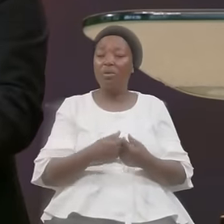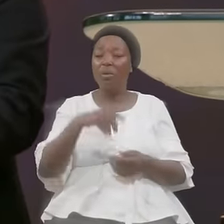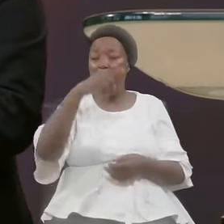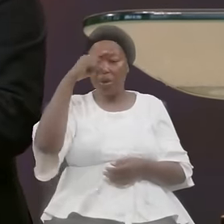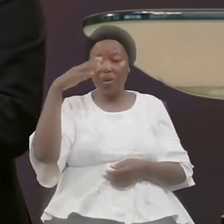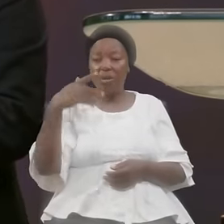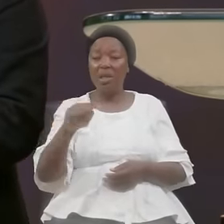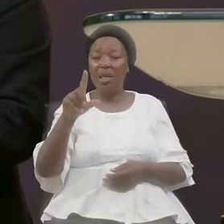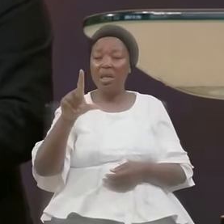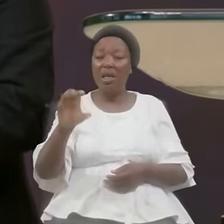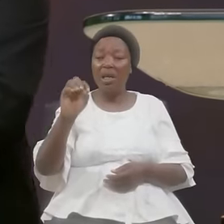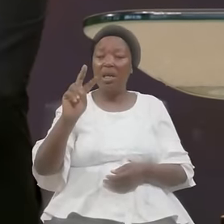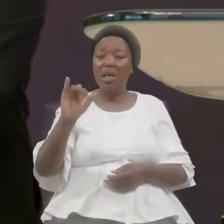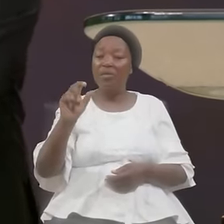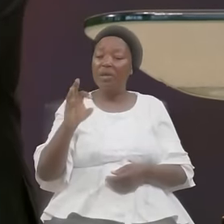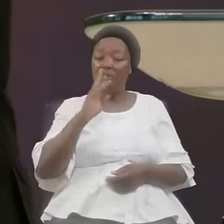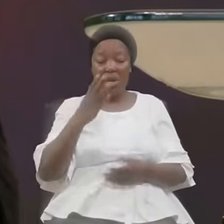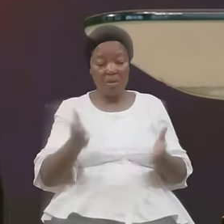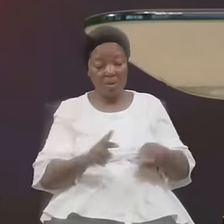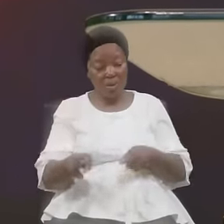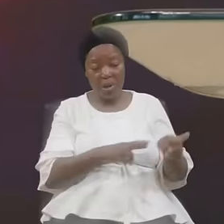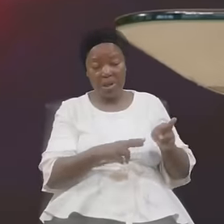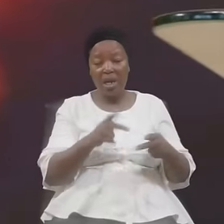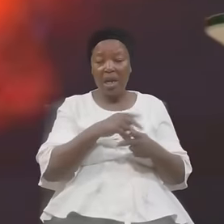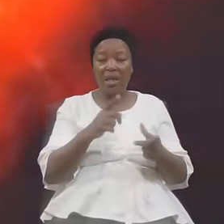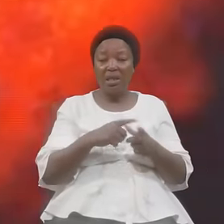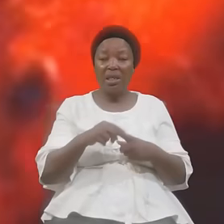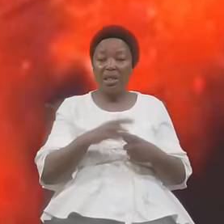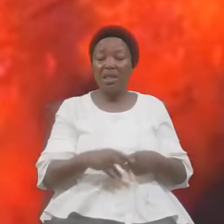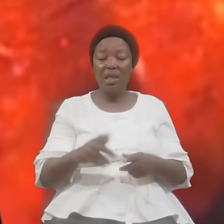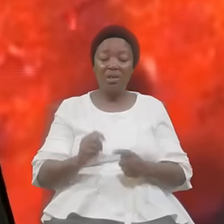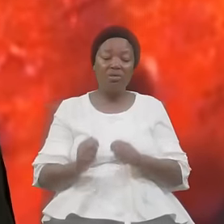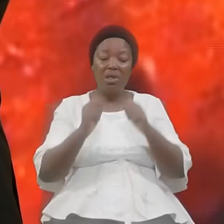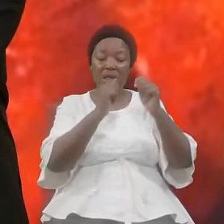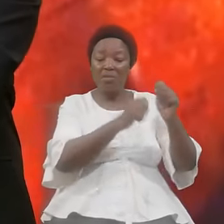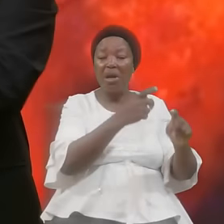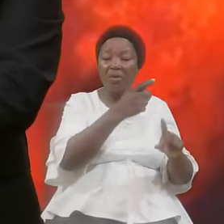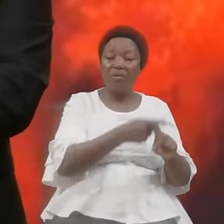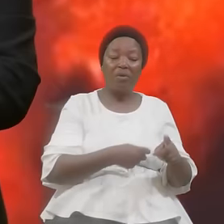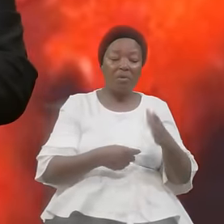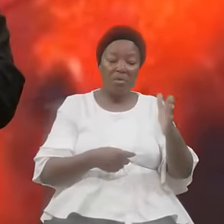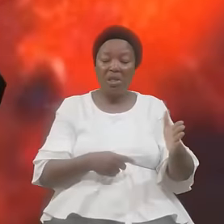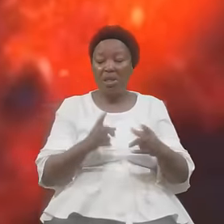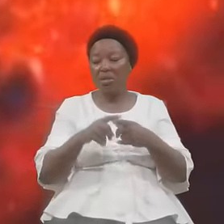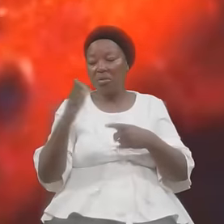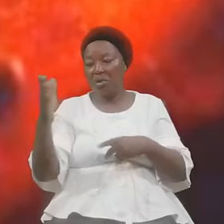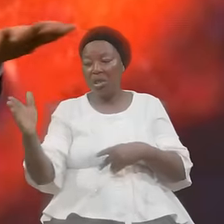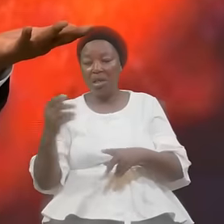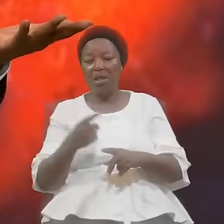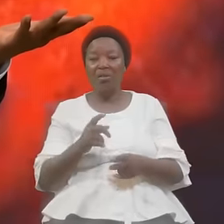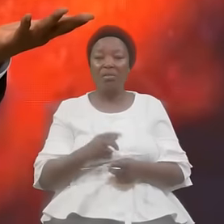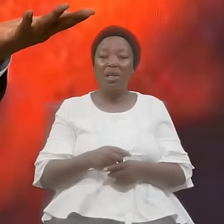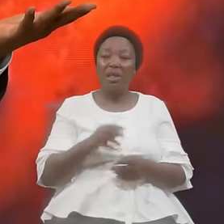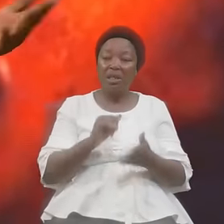Levites Were Available And The Levites Were Transferred From Here To There To There